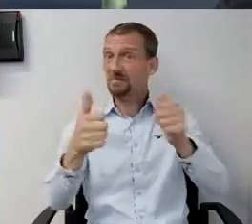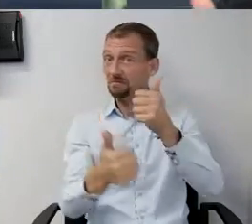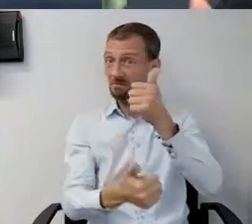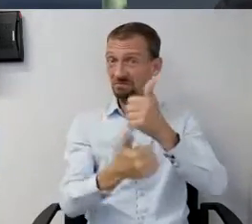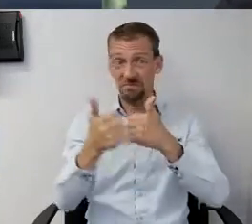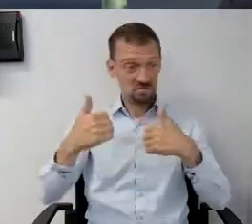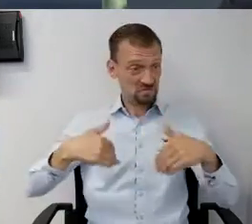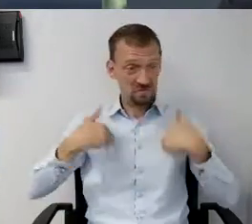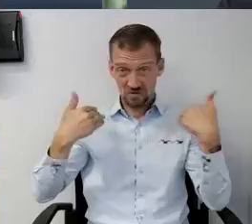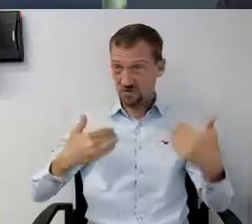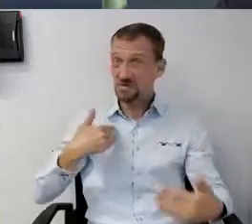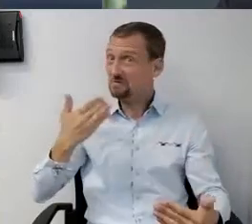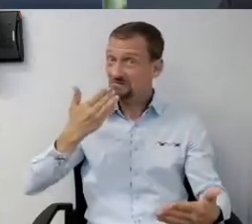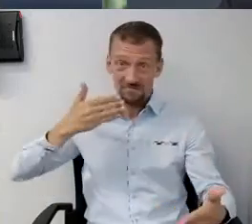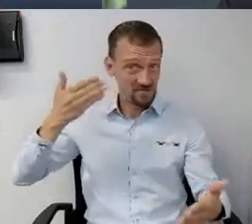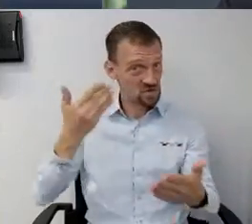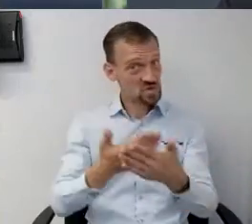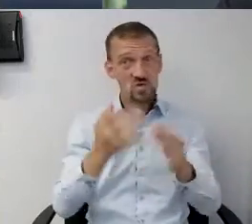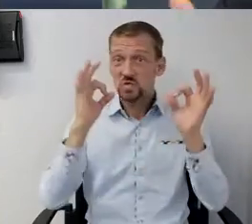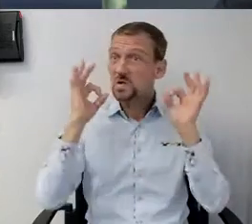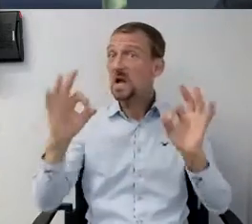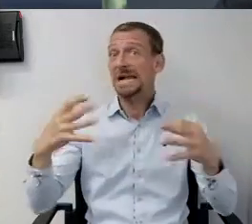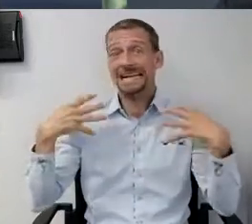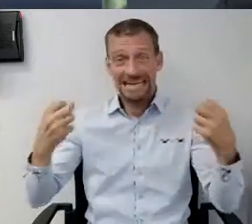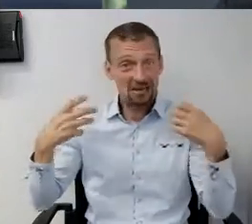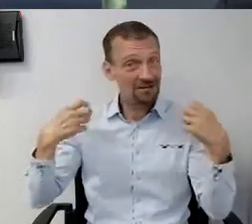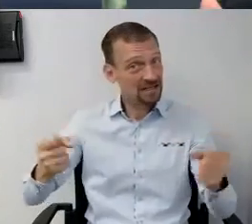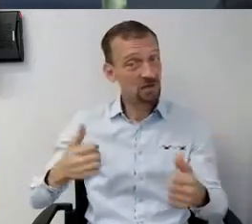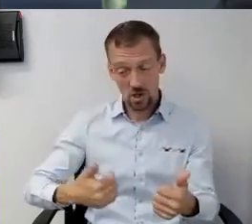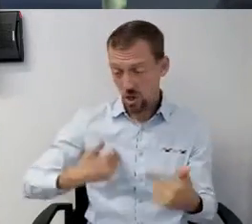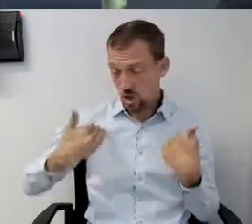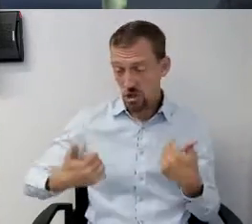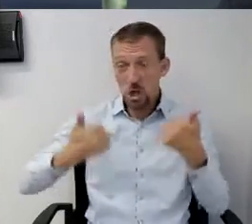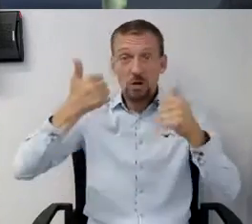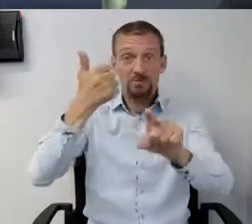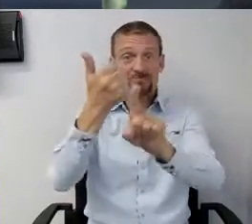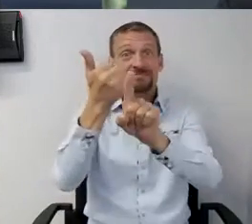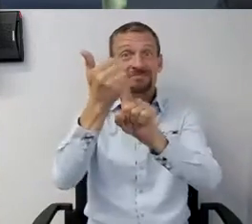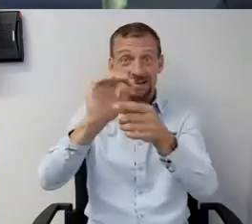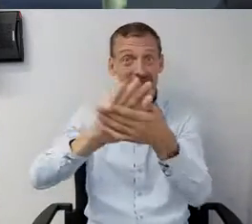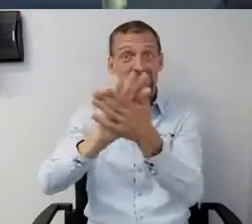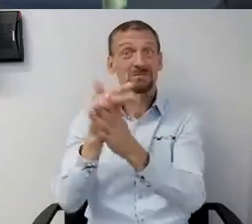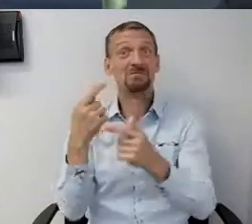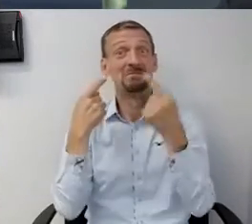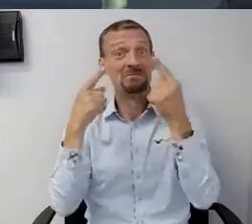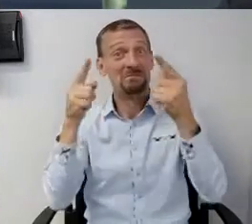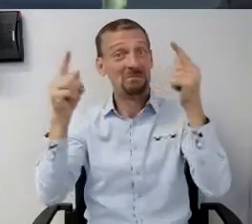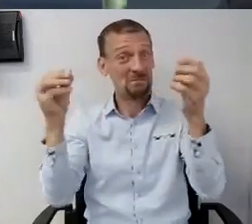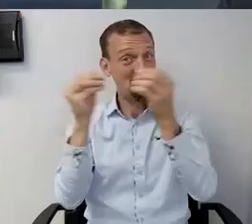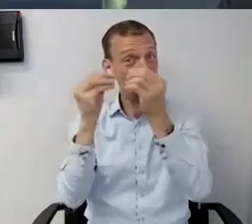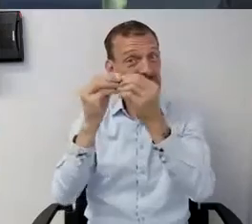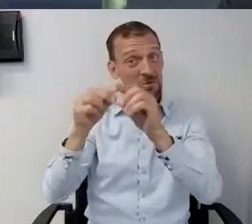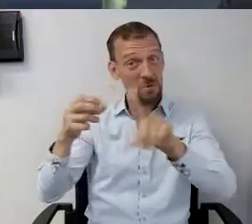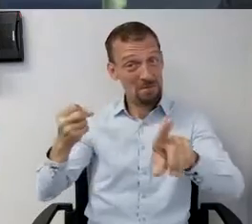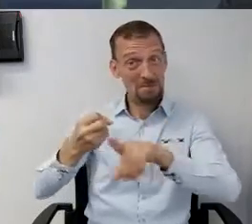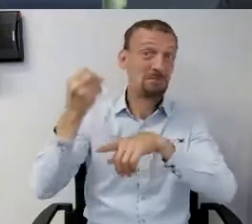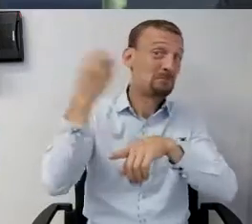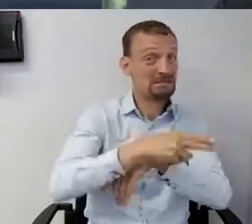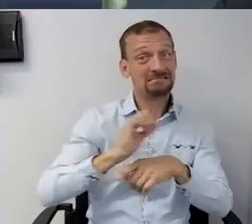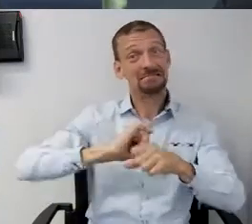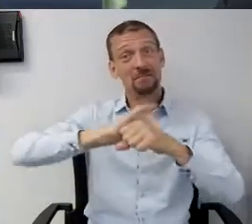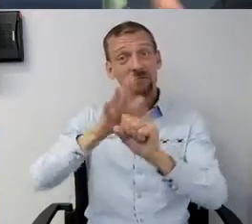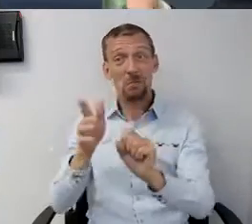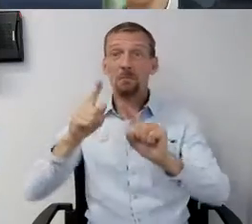people have fared very well through it. The younger you are, generally, the more successful they've been in defeating the virus.